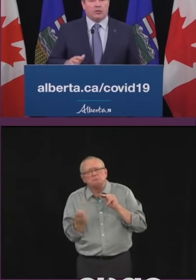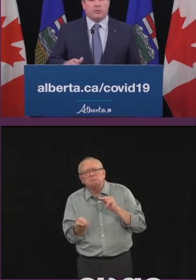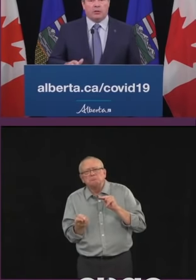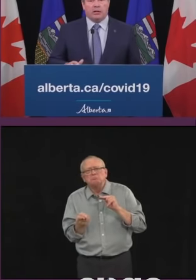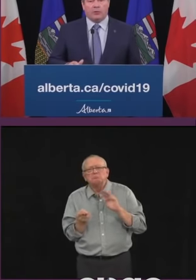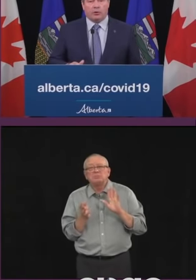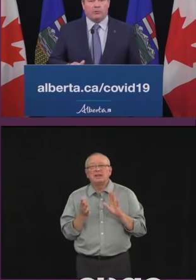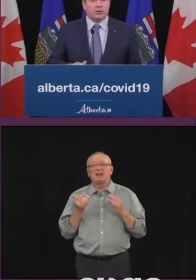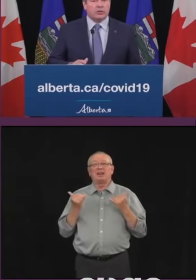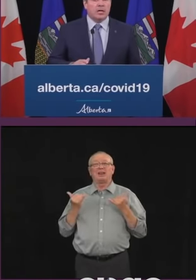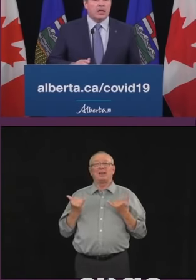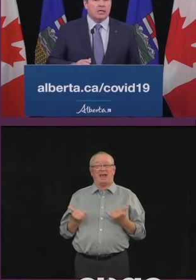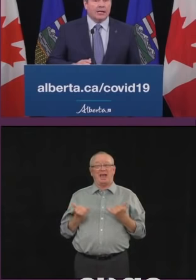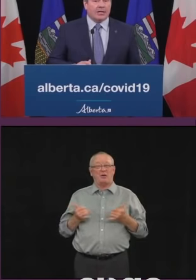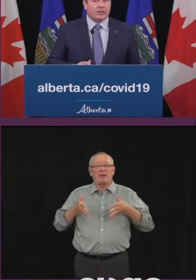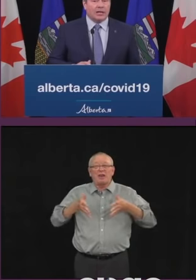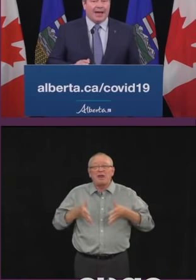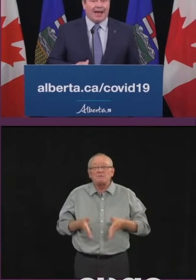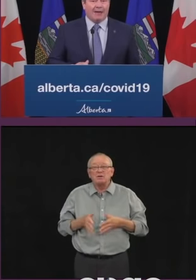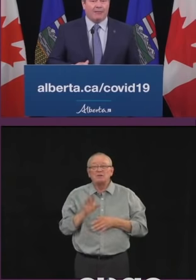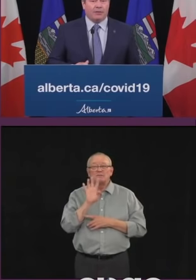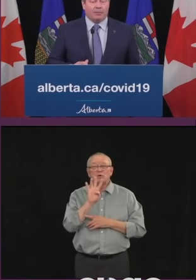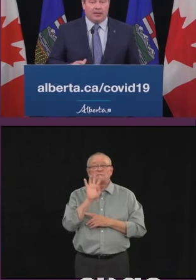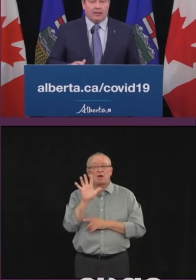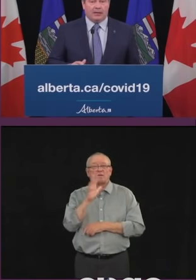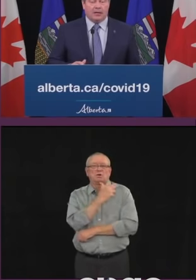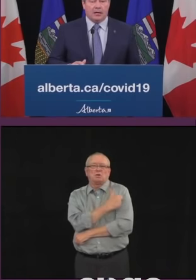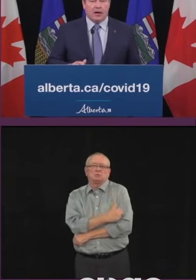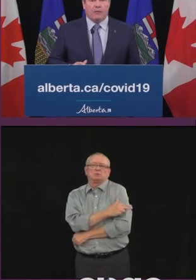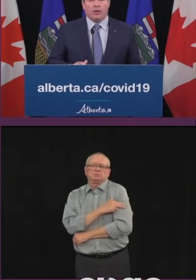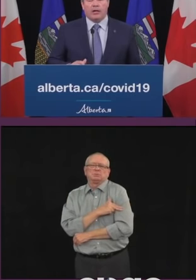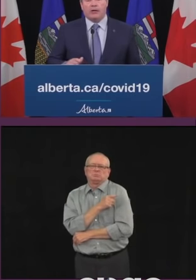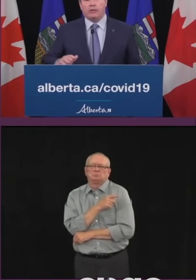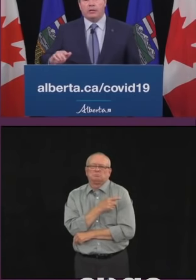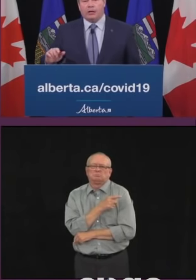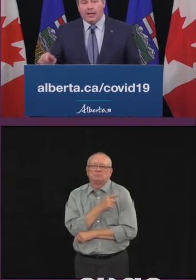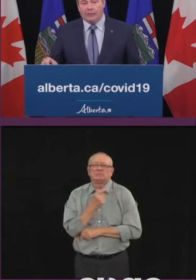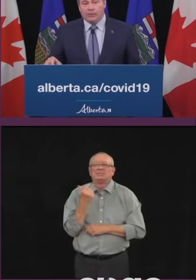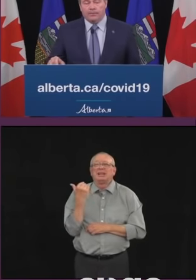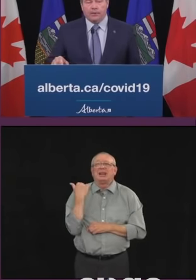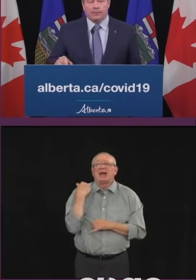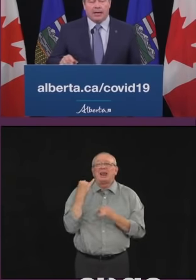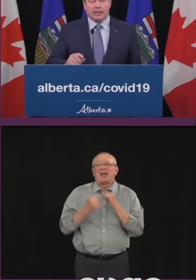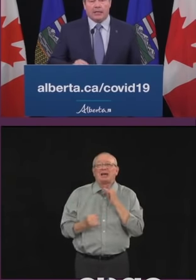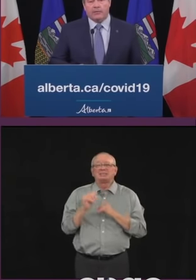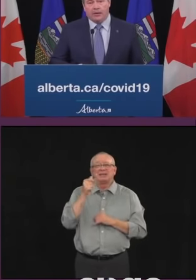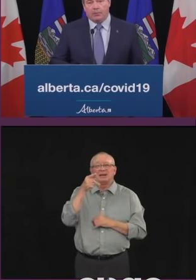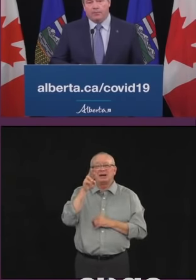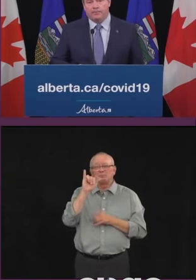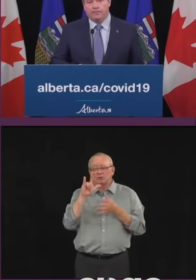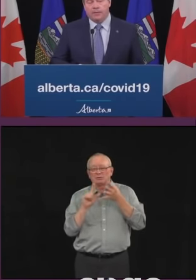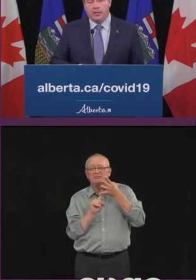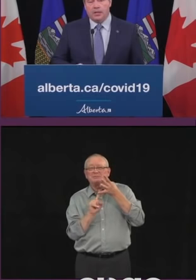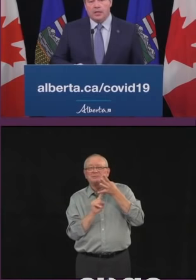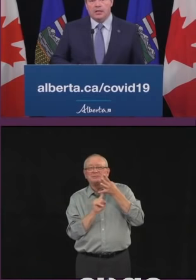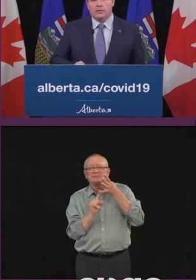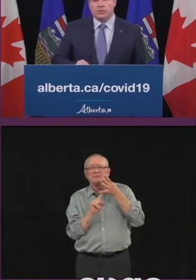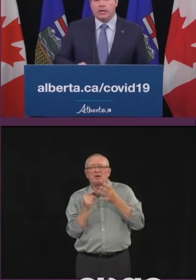in hospital in Alberta which is less than half the peak of 111 back at the end of April.